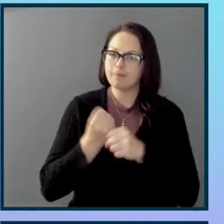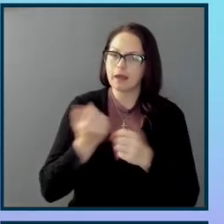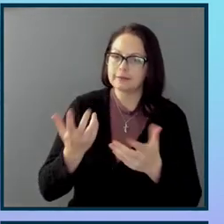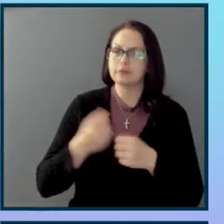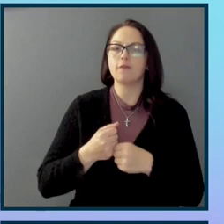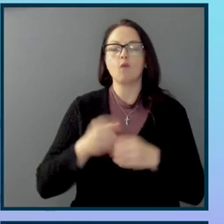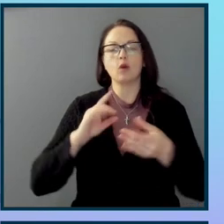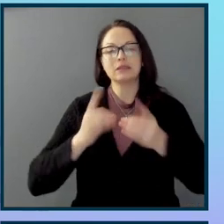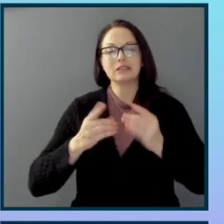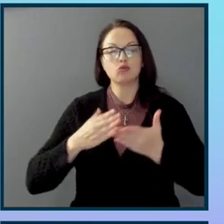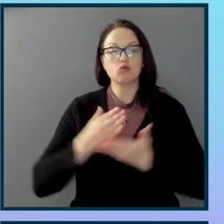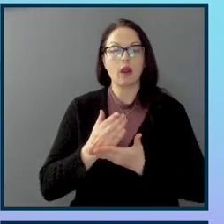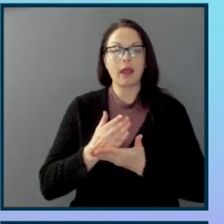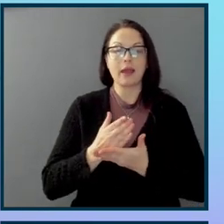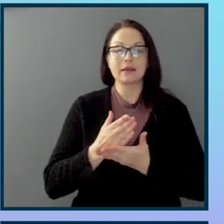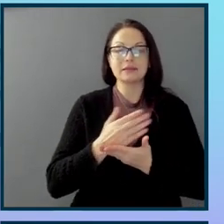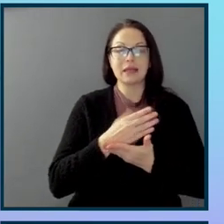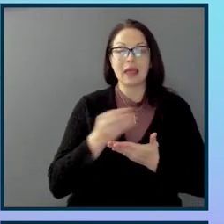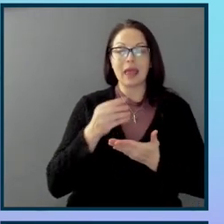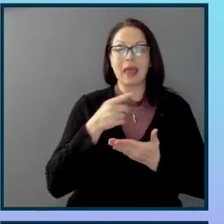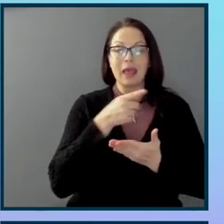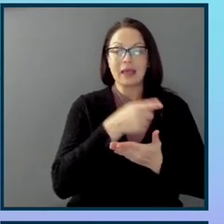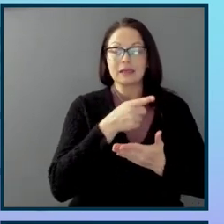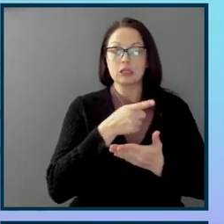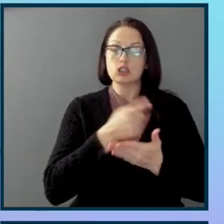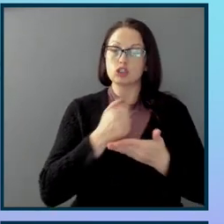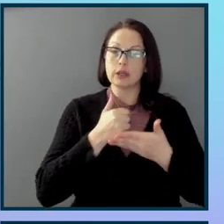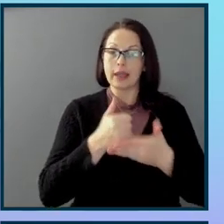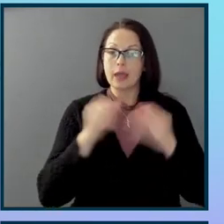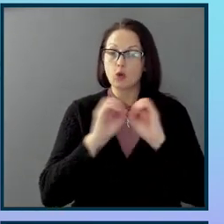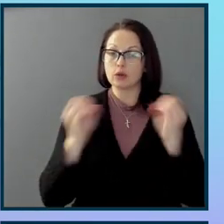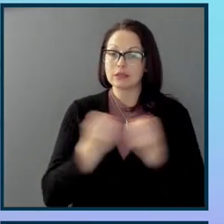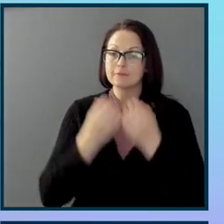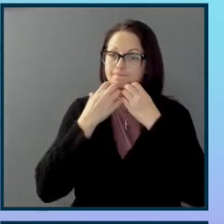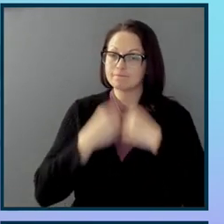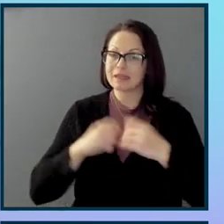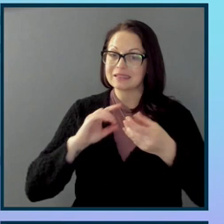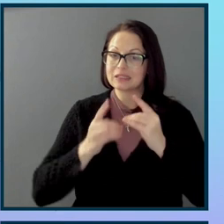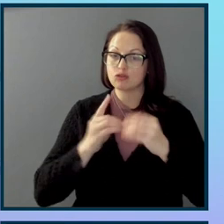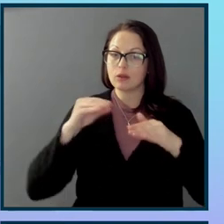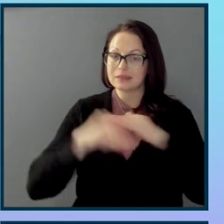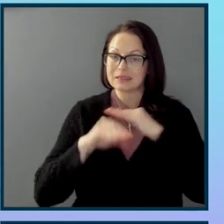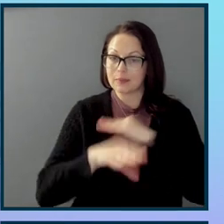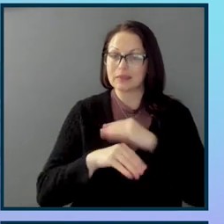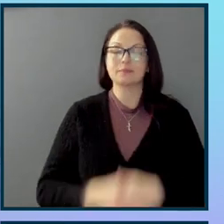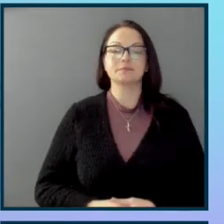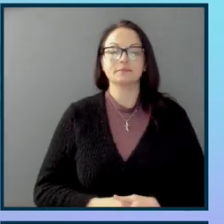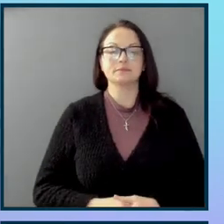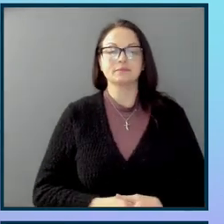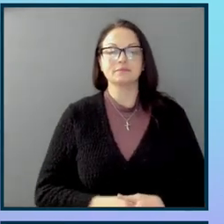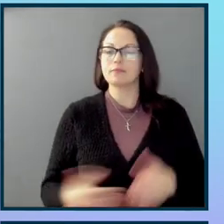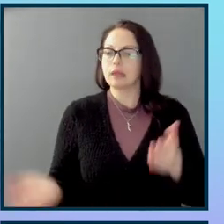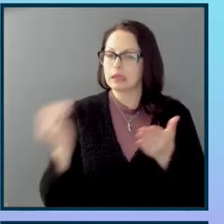breakthroughs and she made so many organizations embrace digital accessibility. Again, this is a